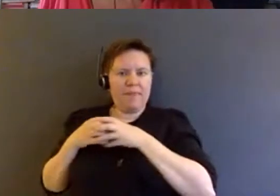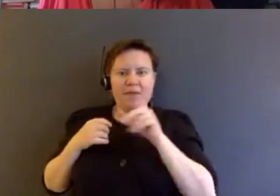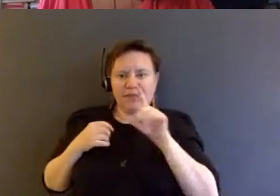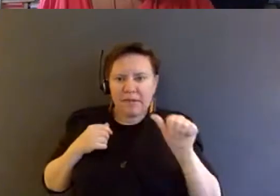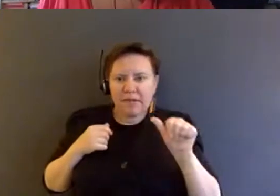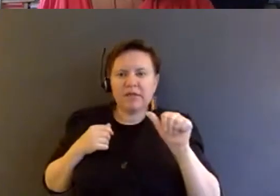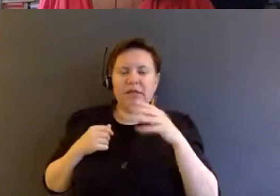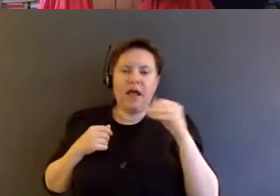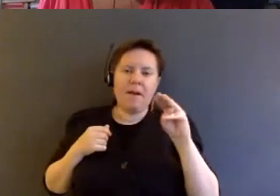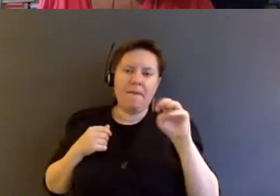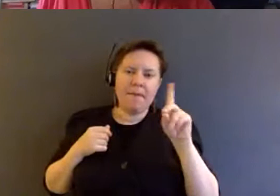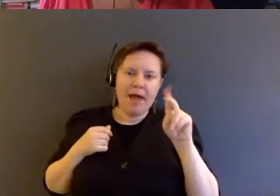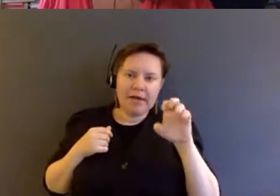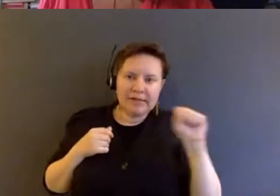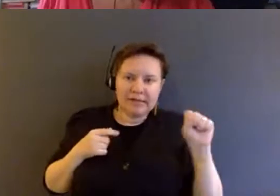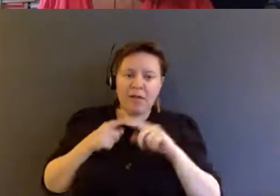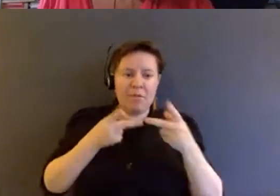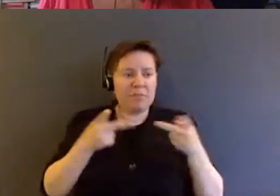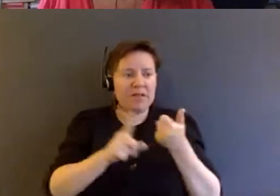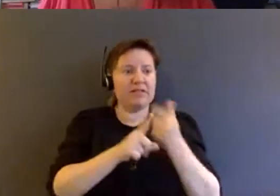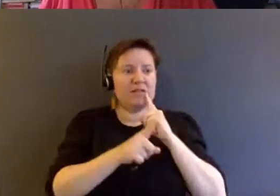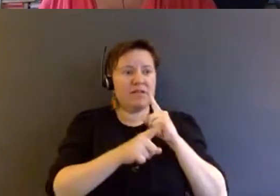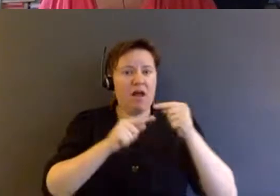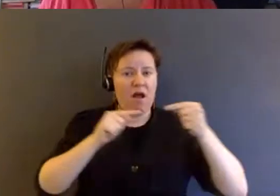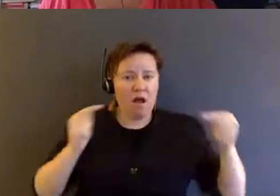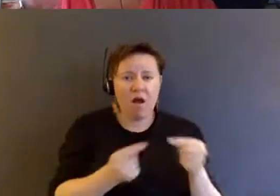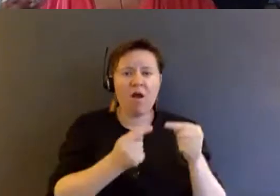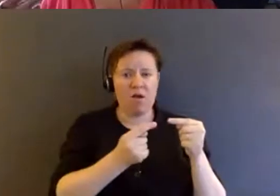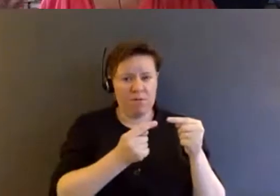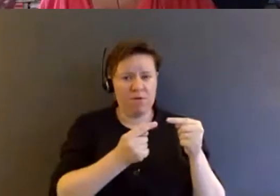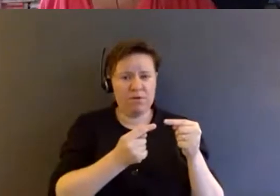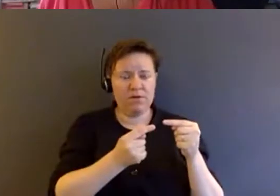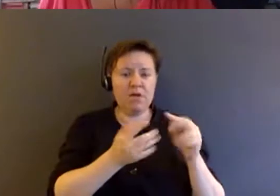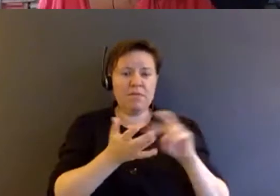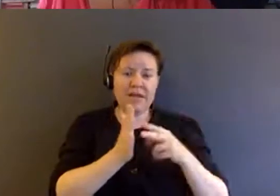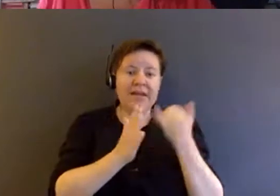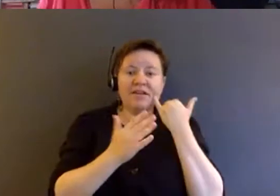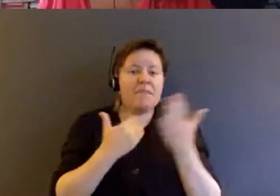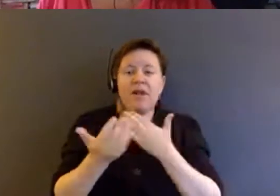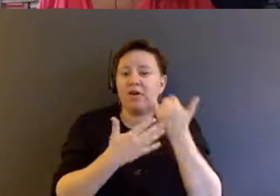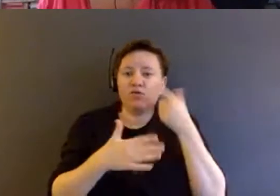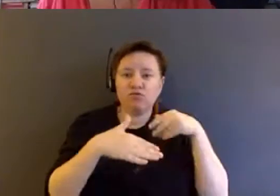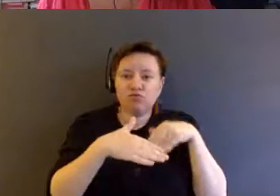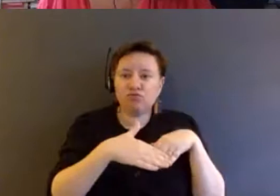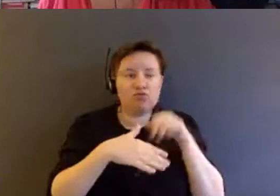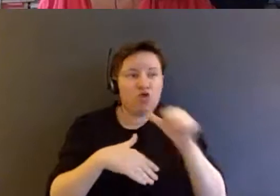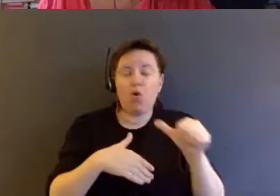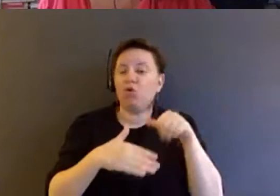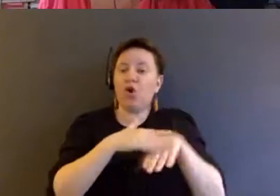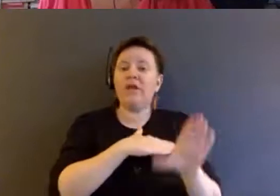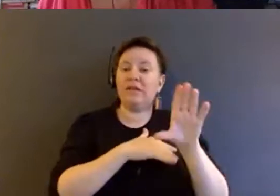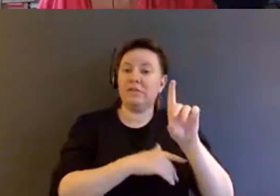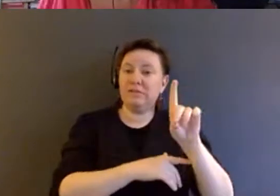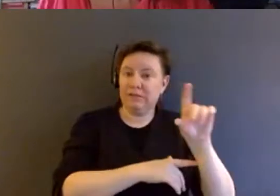but the sites of disablement, meaning even if you don't go in them disabled, you will come